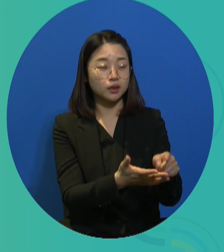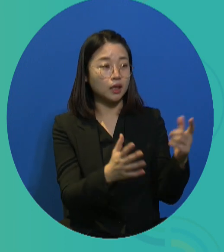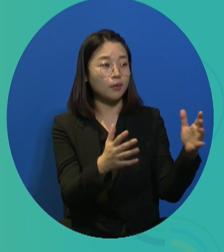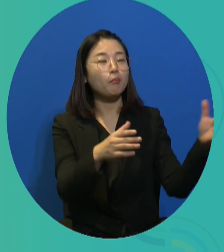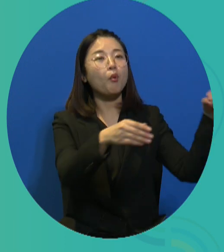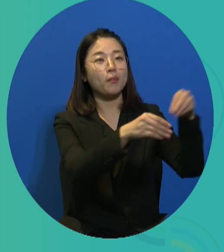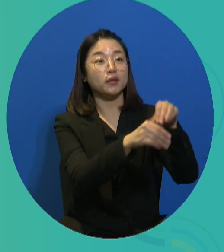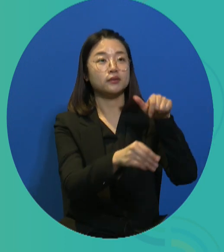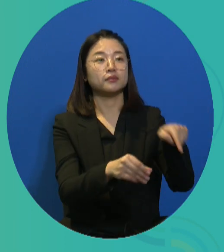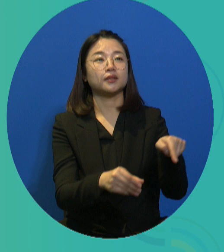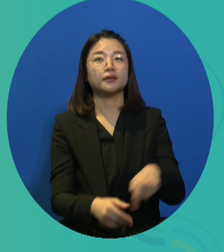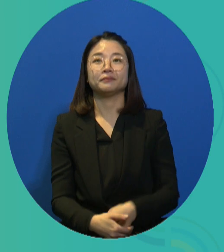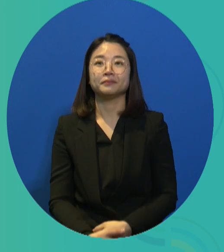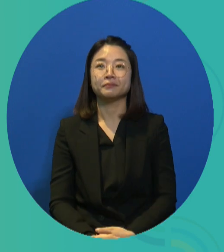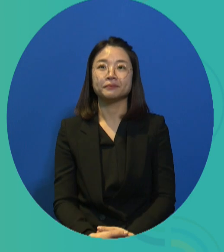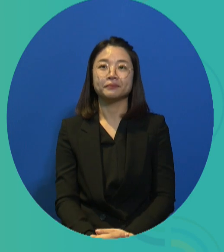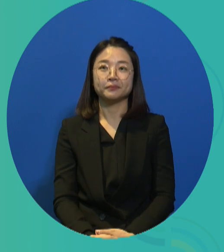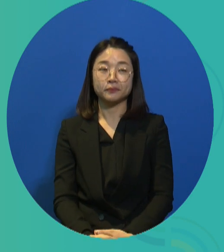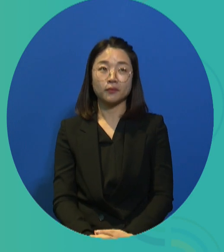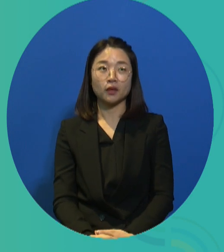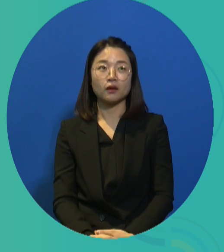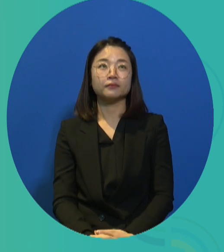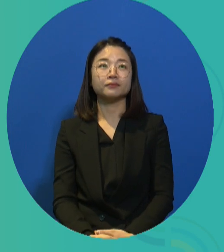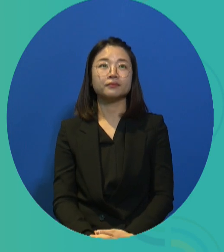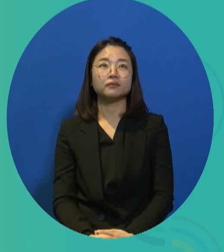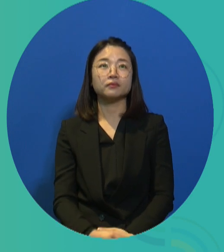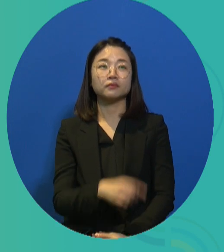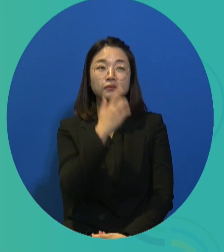contributed to legislations in many countries. countries.